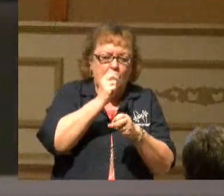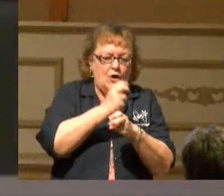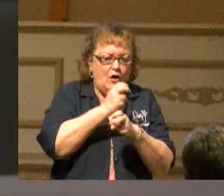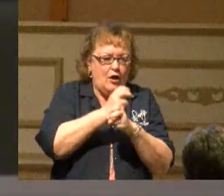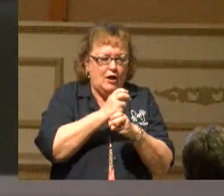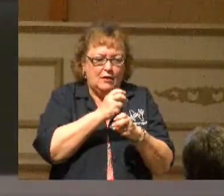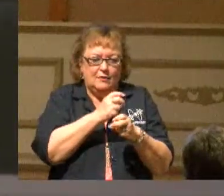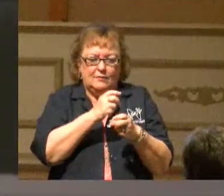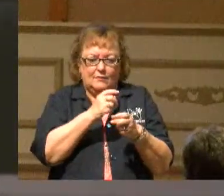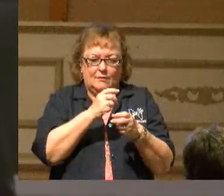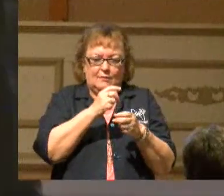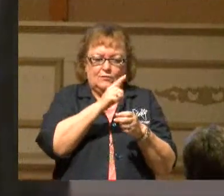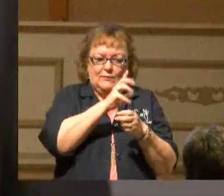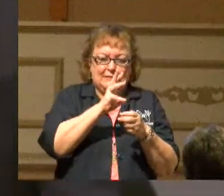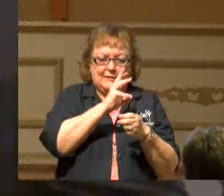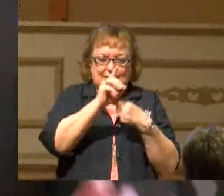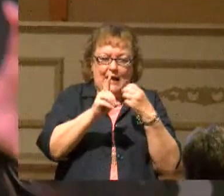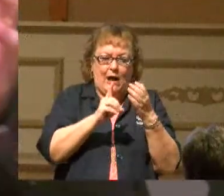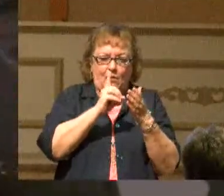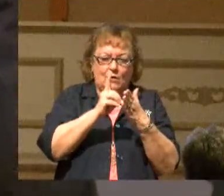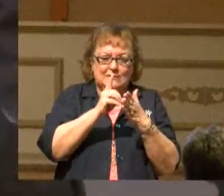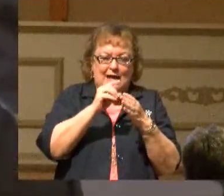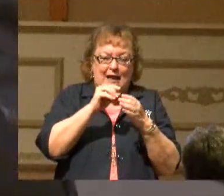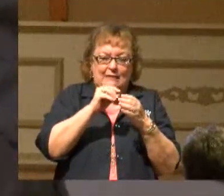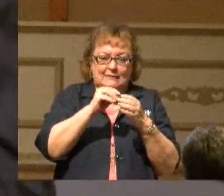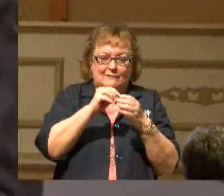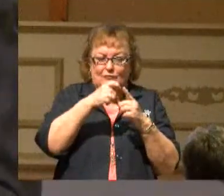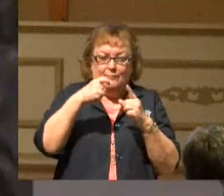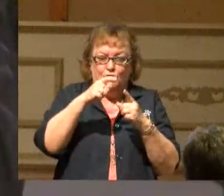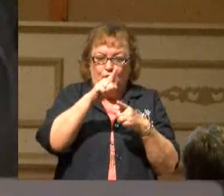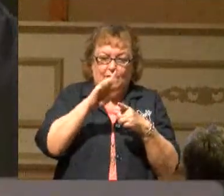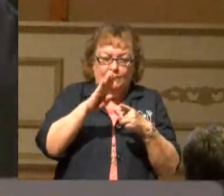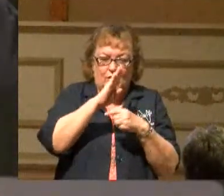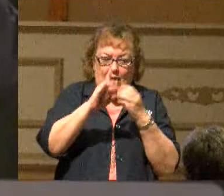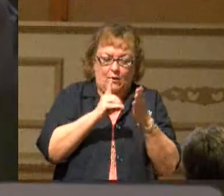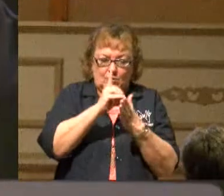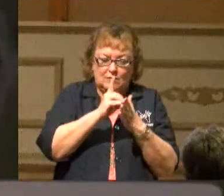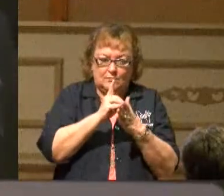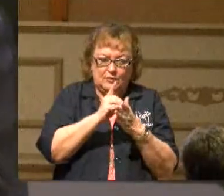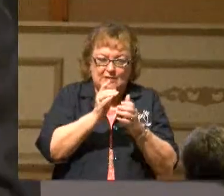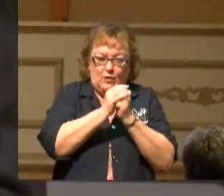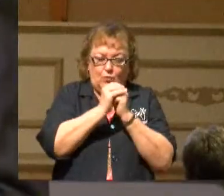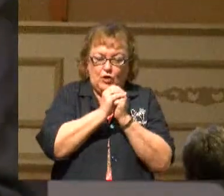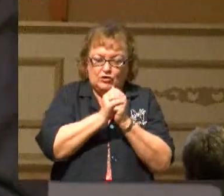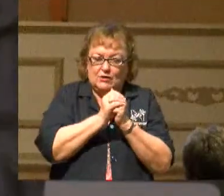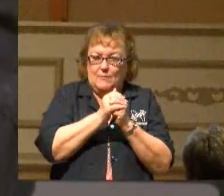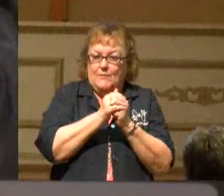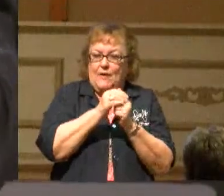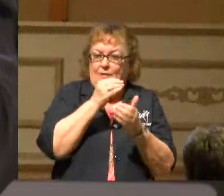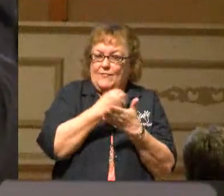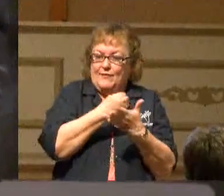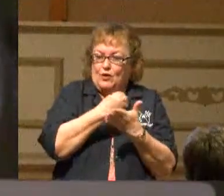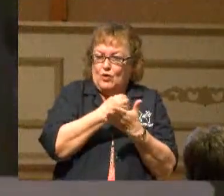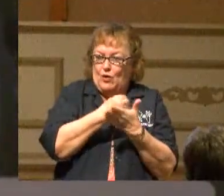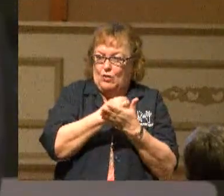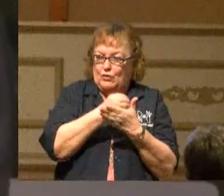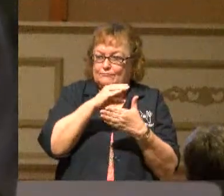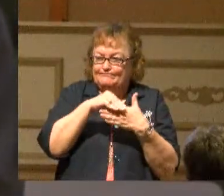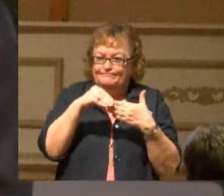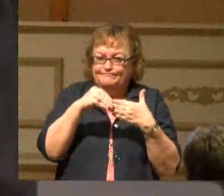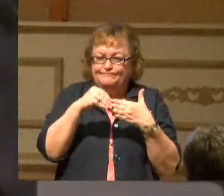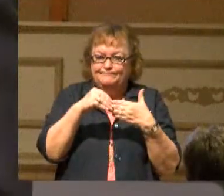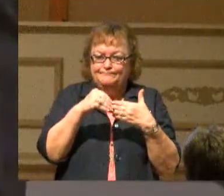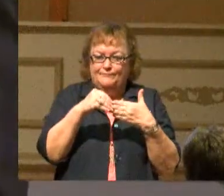24, and trying their best to find some way because they worship the almighty dollar, and they're materialistic to their core.